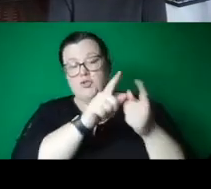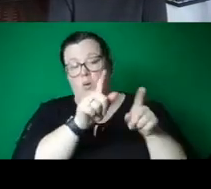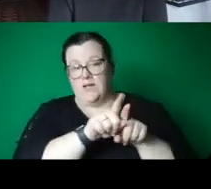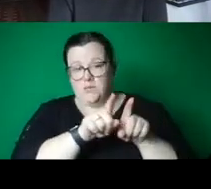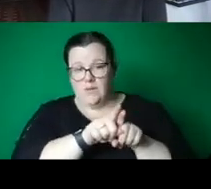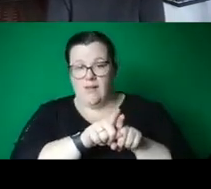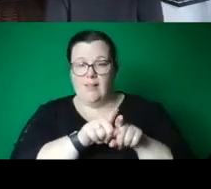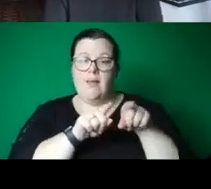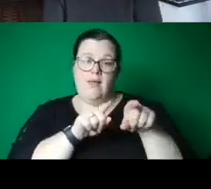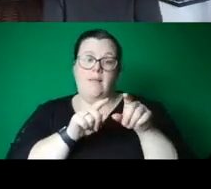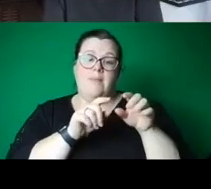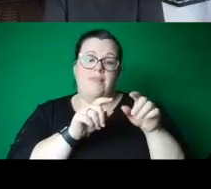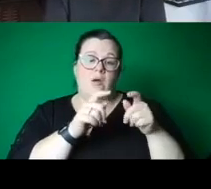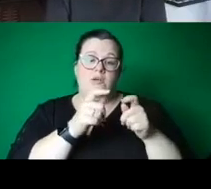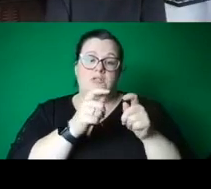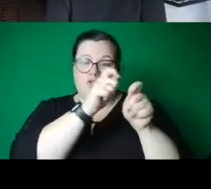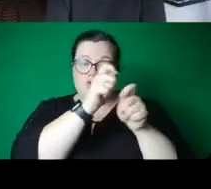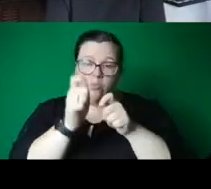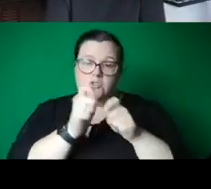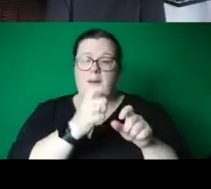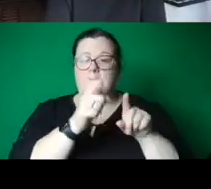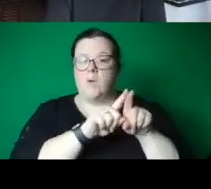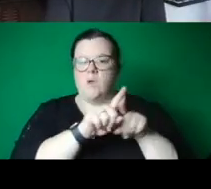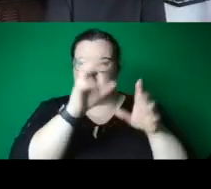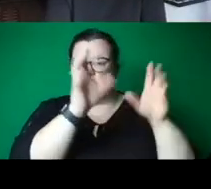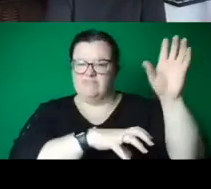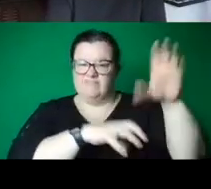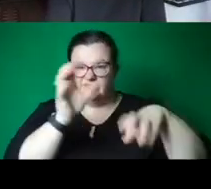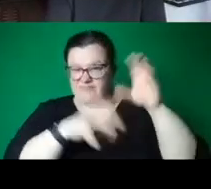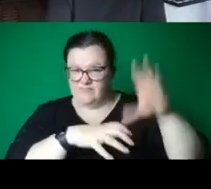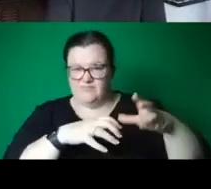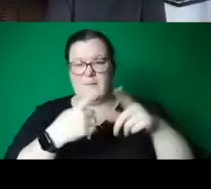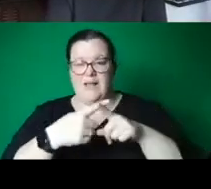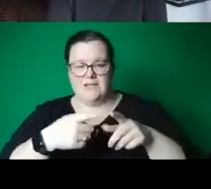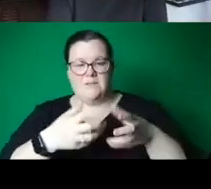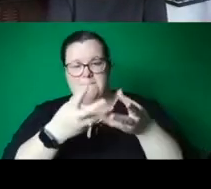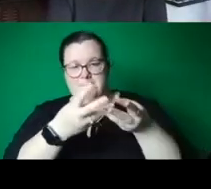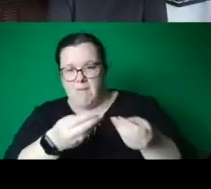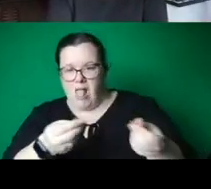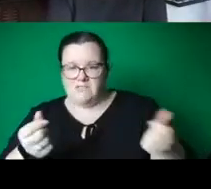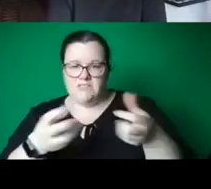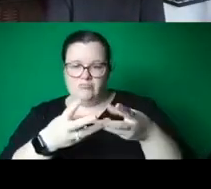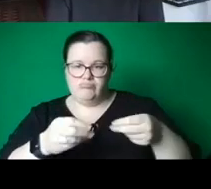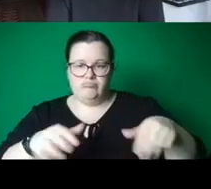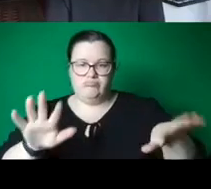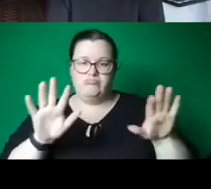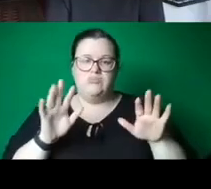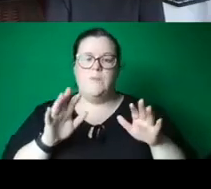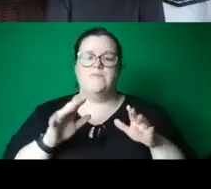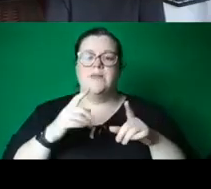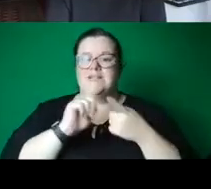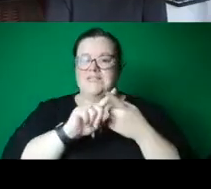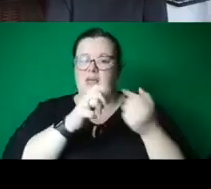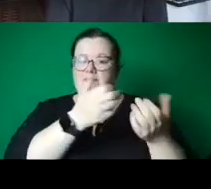mostly dismantled and melted down. The remaining studio archive of Valentin Toporidze, containing about 100 cluster molds and